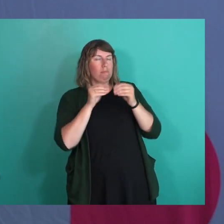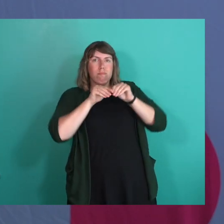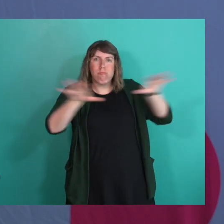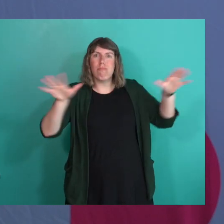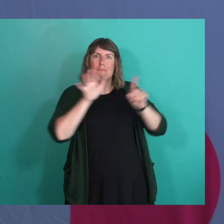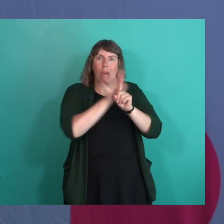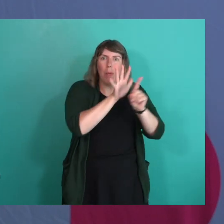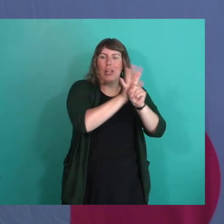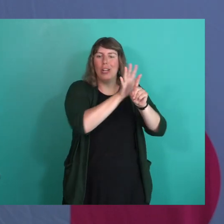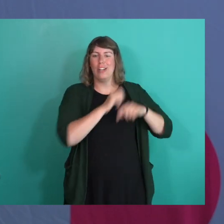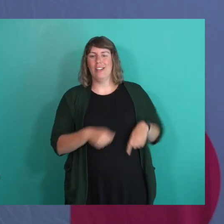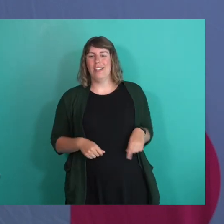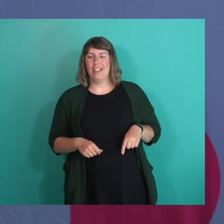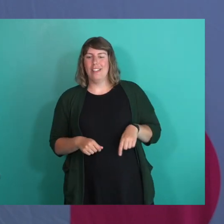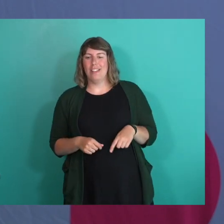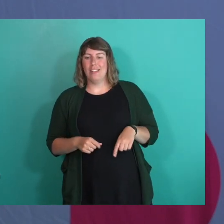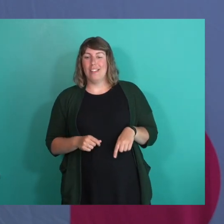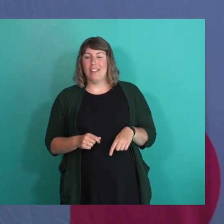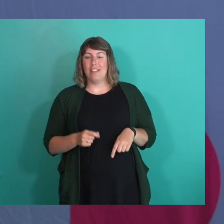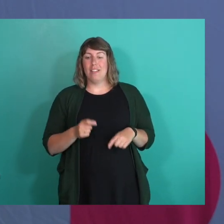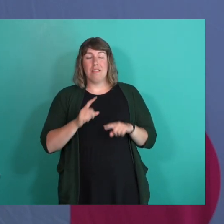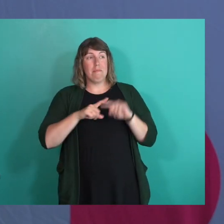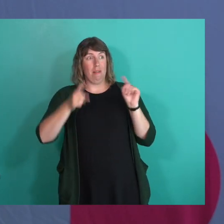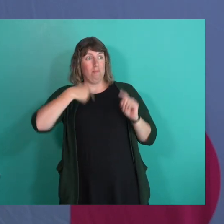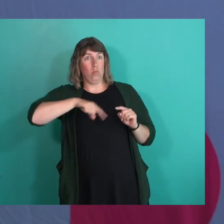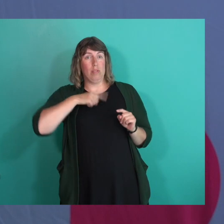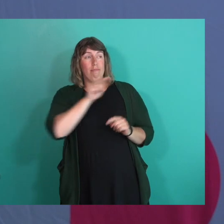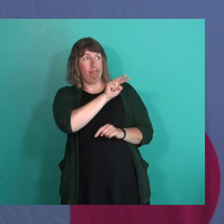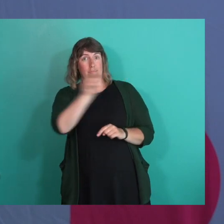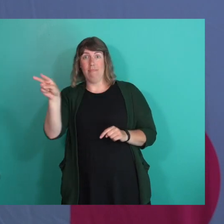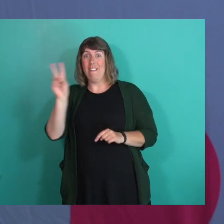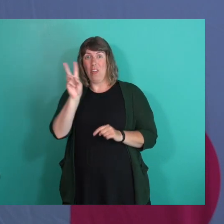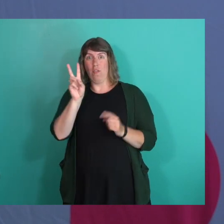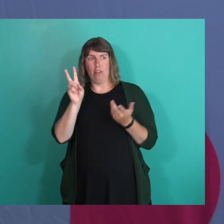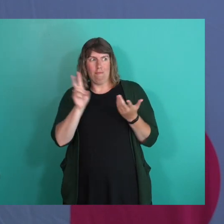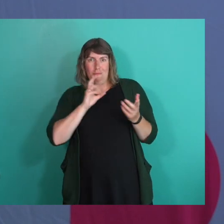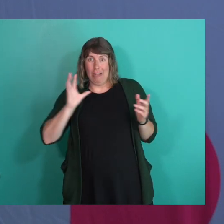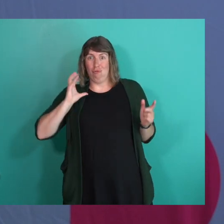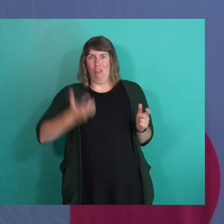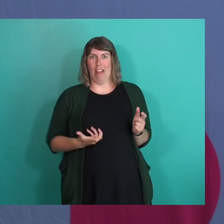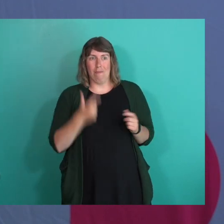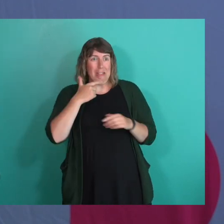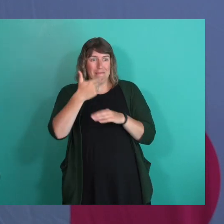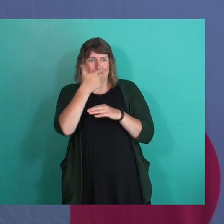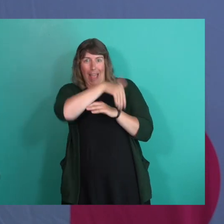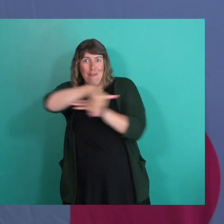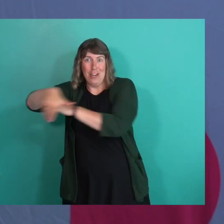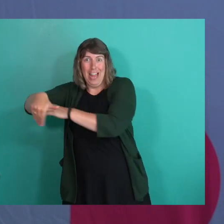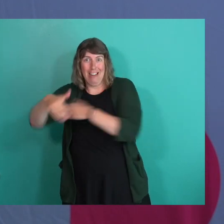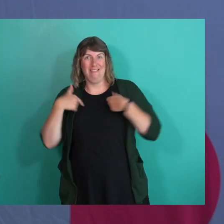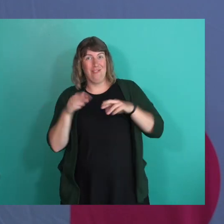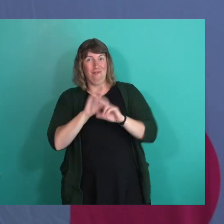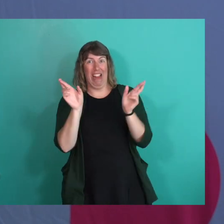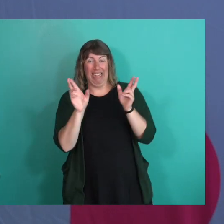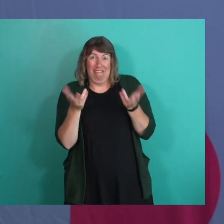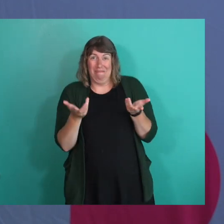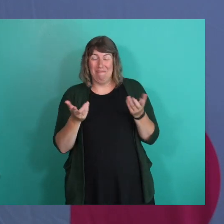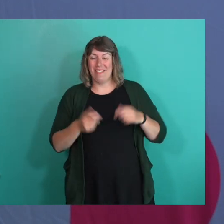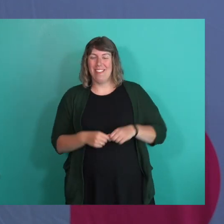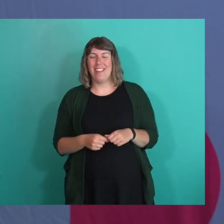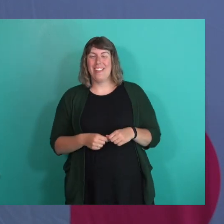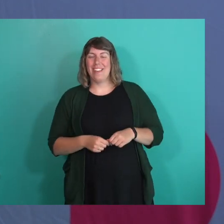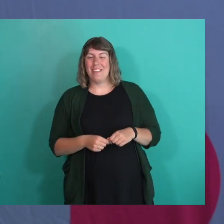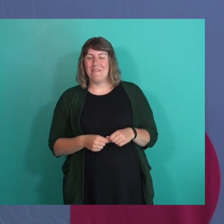fact that, you know, we can say that we live in a city where you can pretty much find a drag show any night of the week. I mean, that was something I only thought of being,